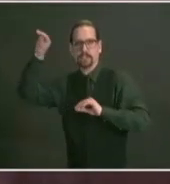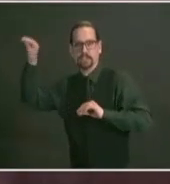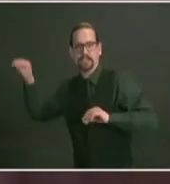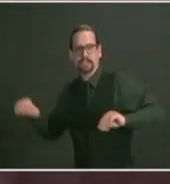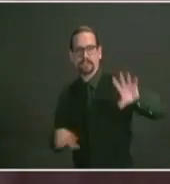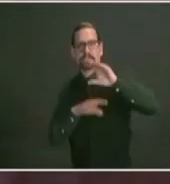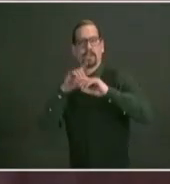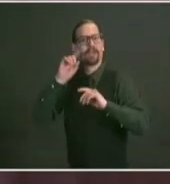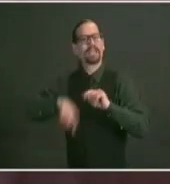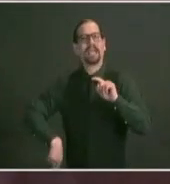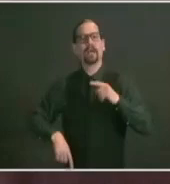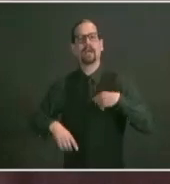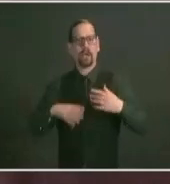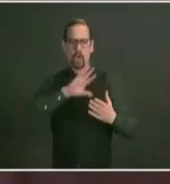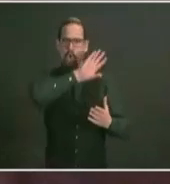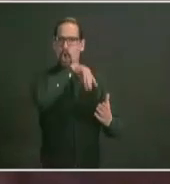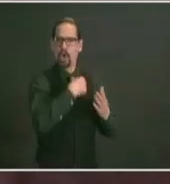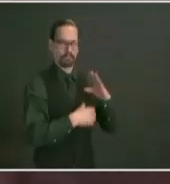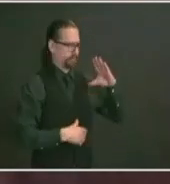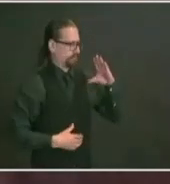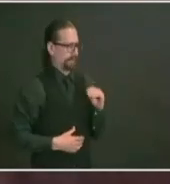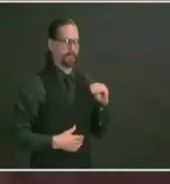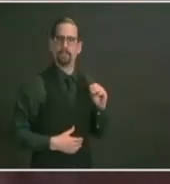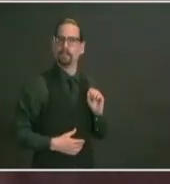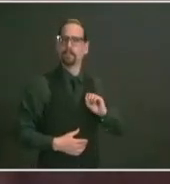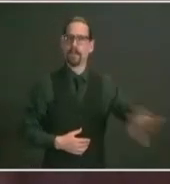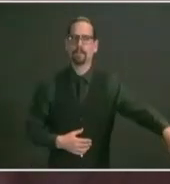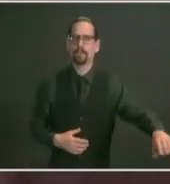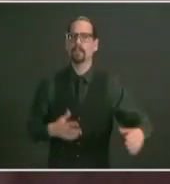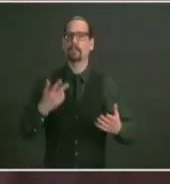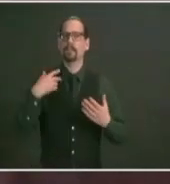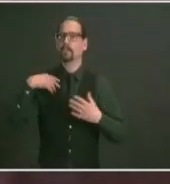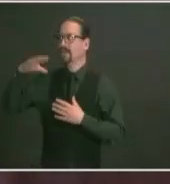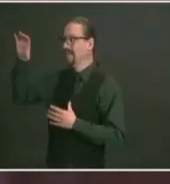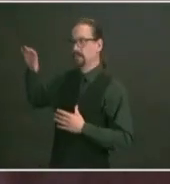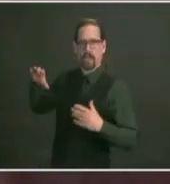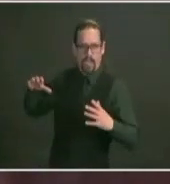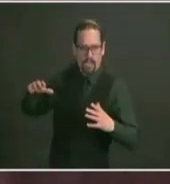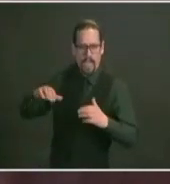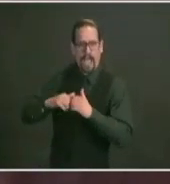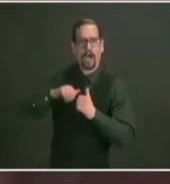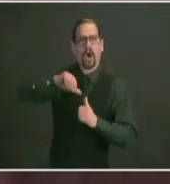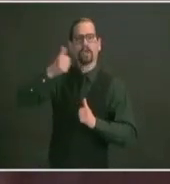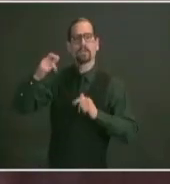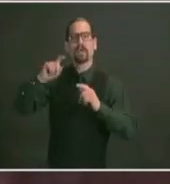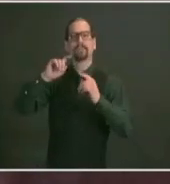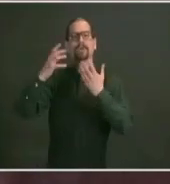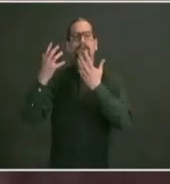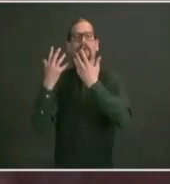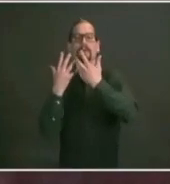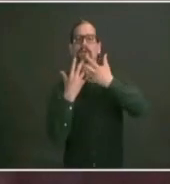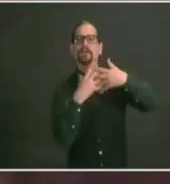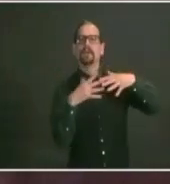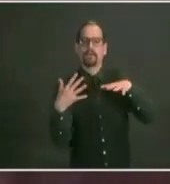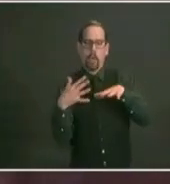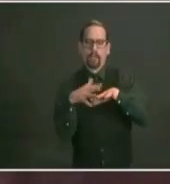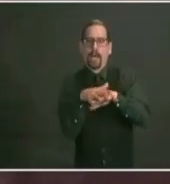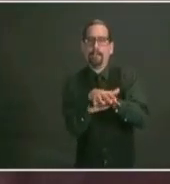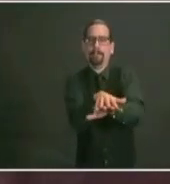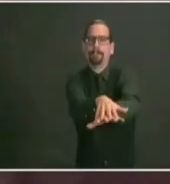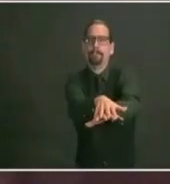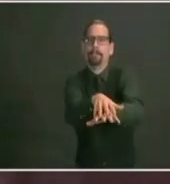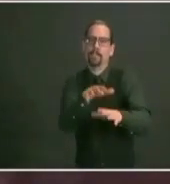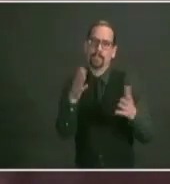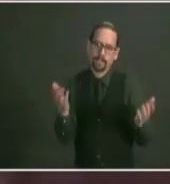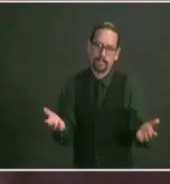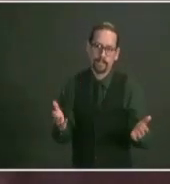980 doses of vaccine next week we're expecting steady increases in our allotments of